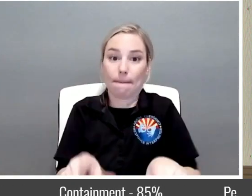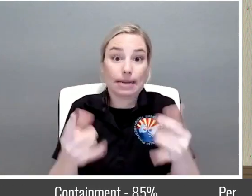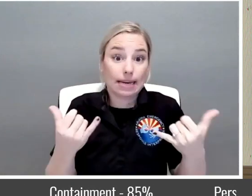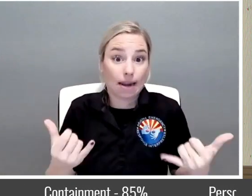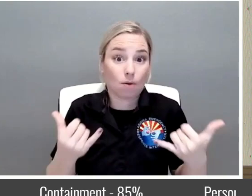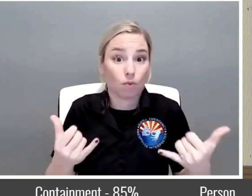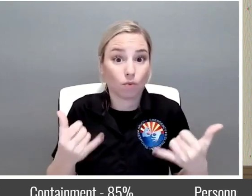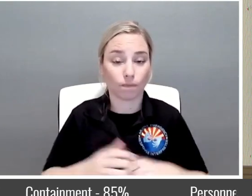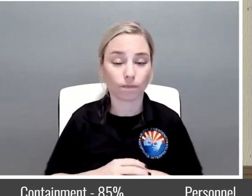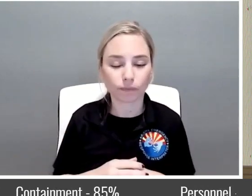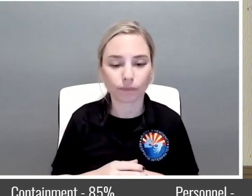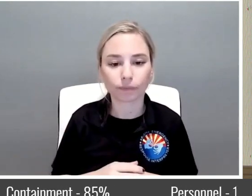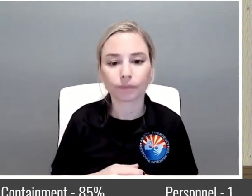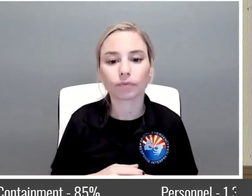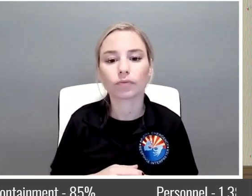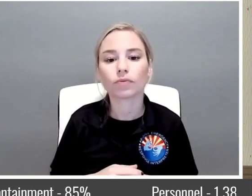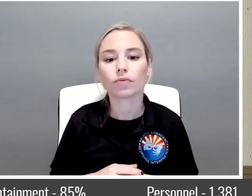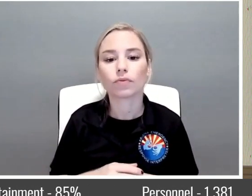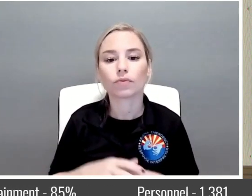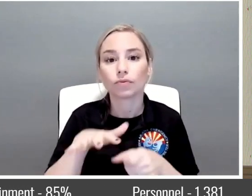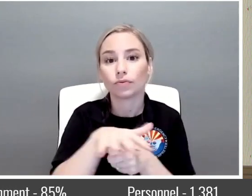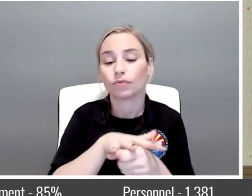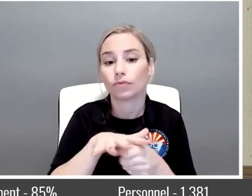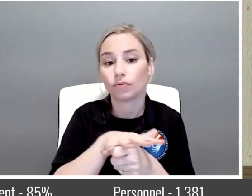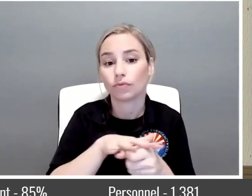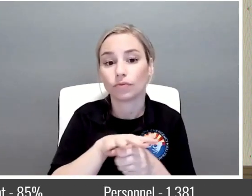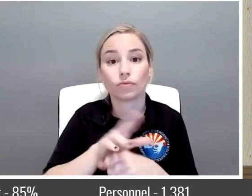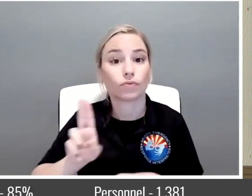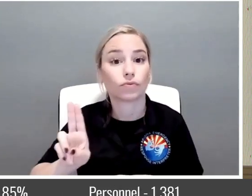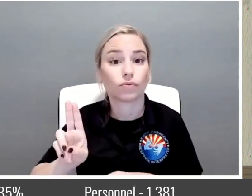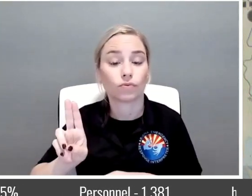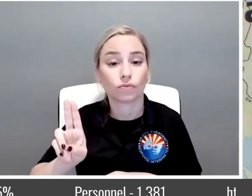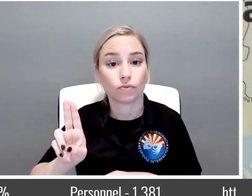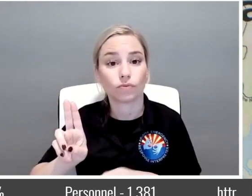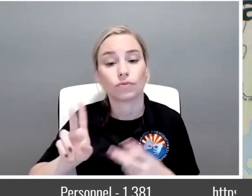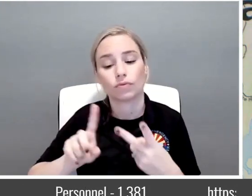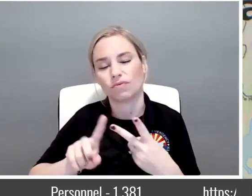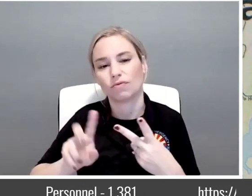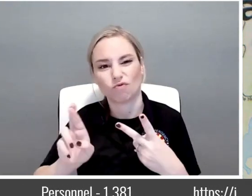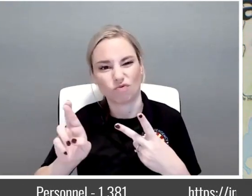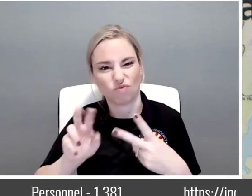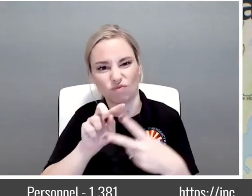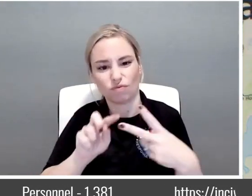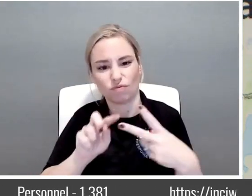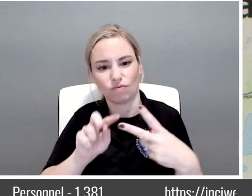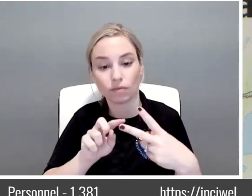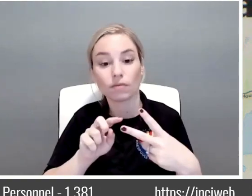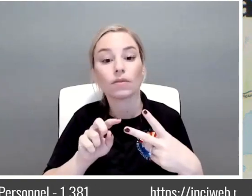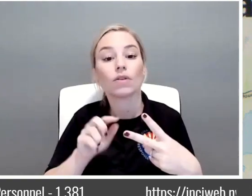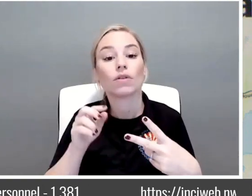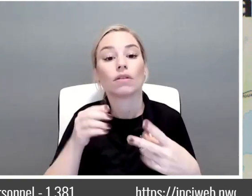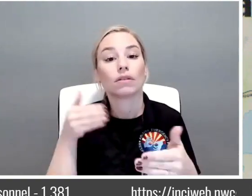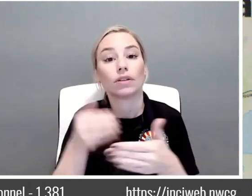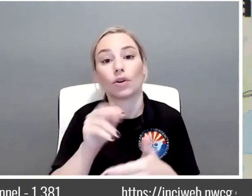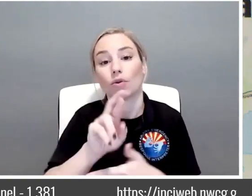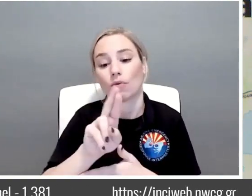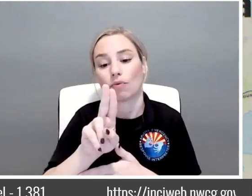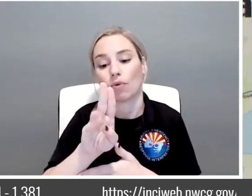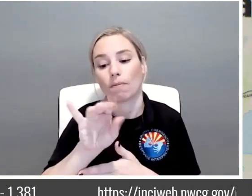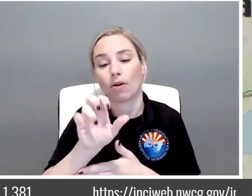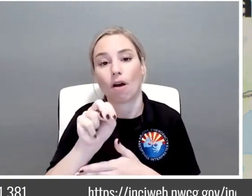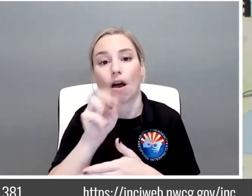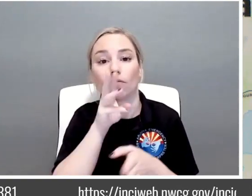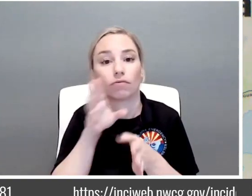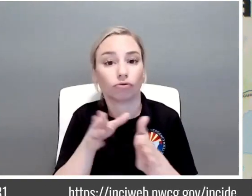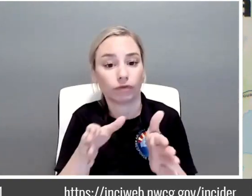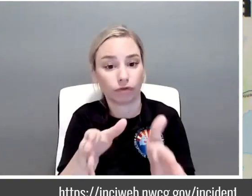here. As we get down here into Division Union Romeo area on the Rubicon drainage, we have this area in here that